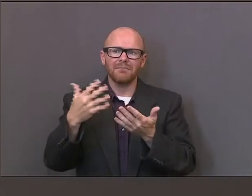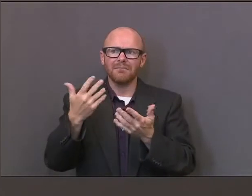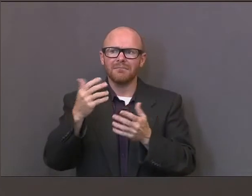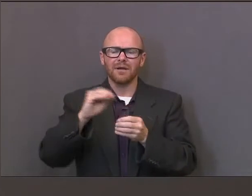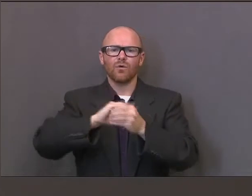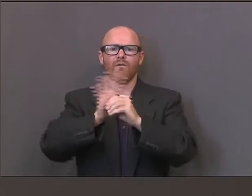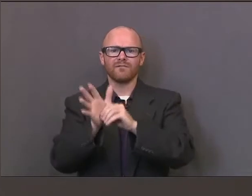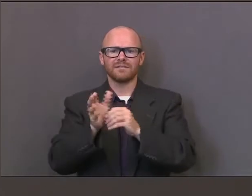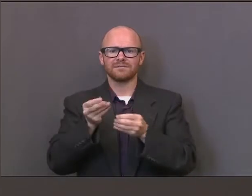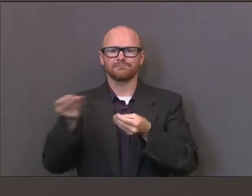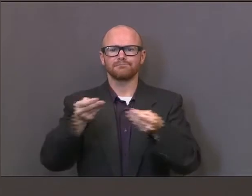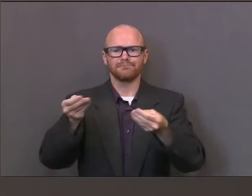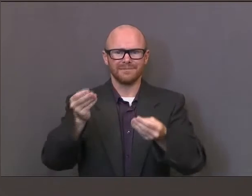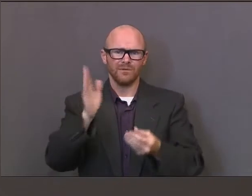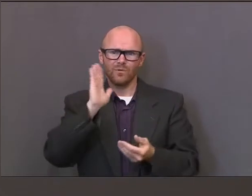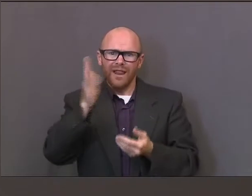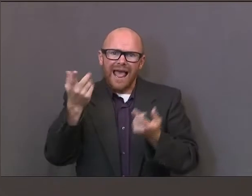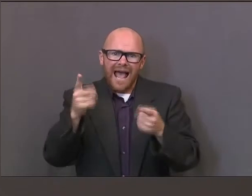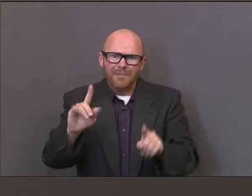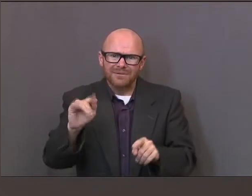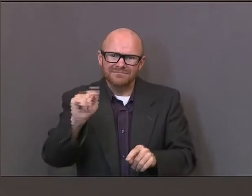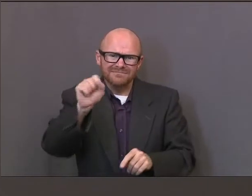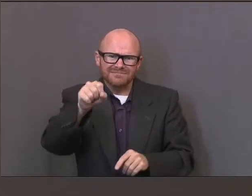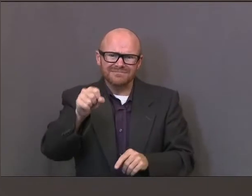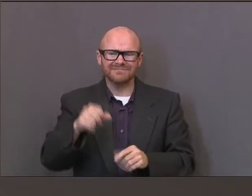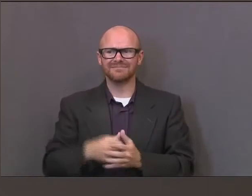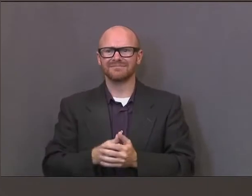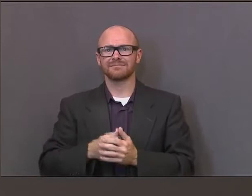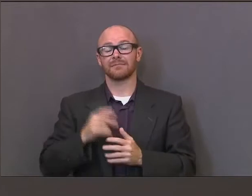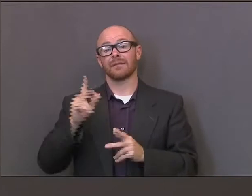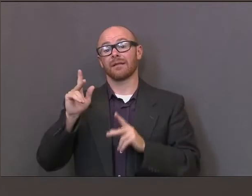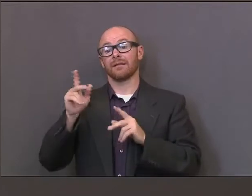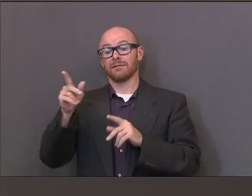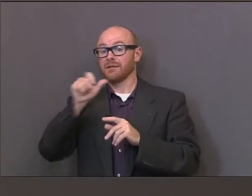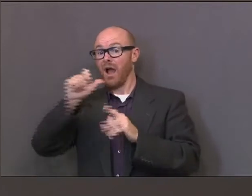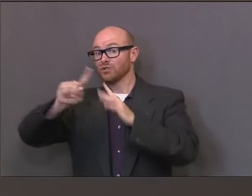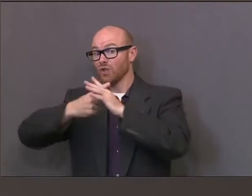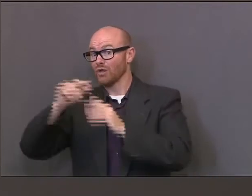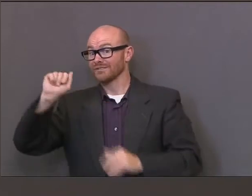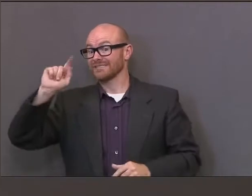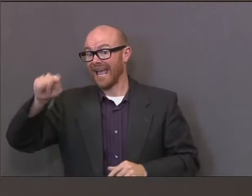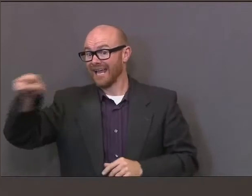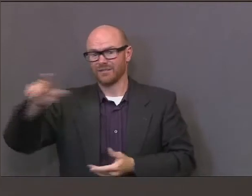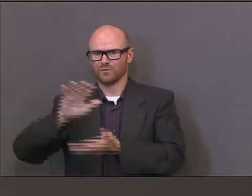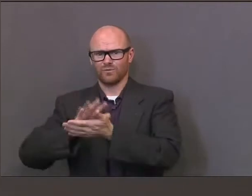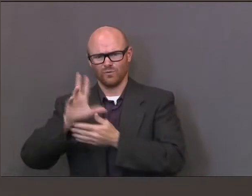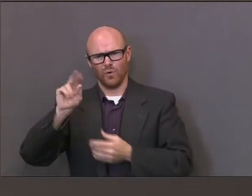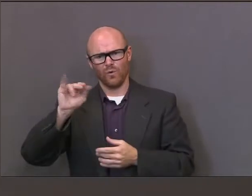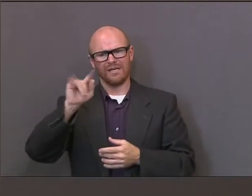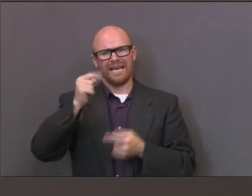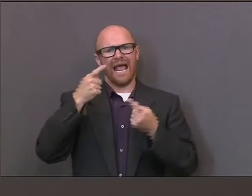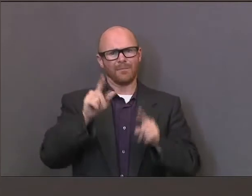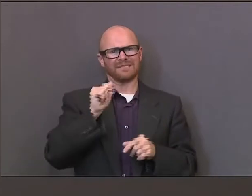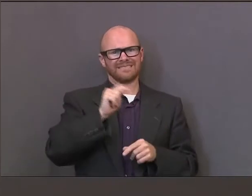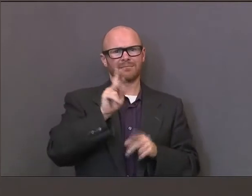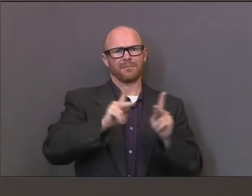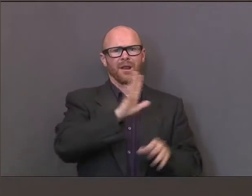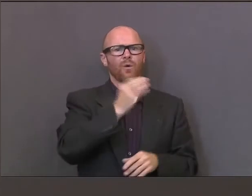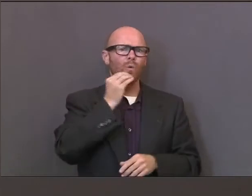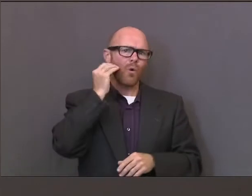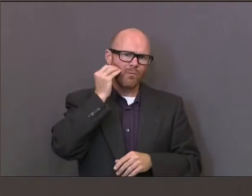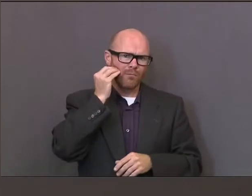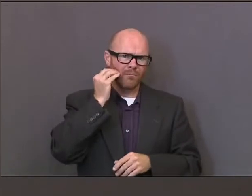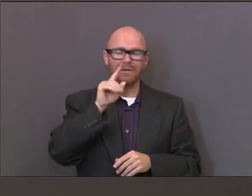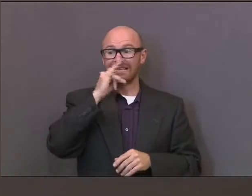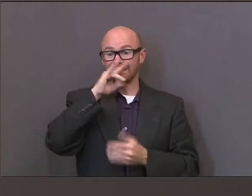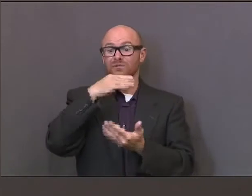to share the virus. It doesn't originate at schools. People are bringing it to school and then sharing it with others when they get there. And so we